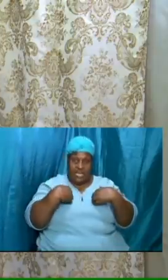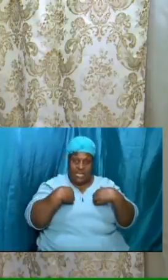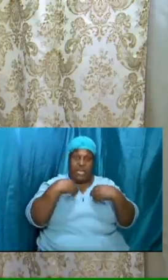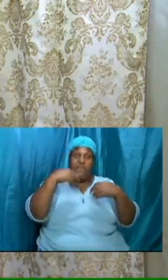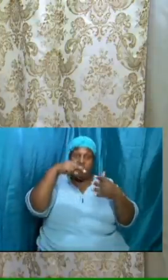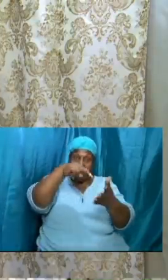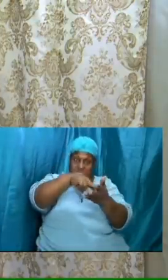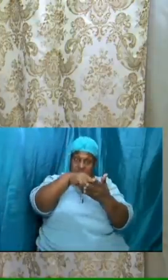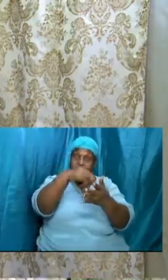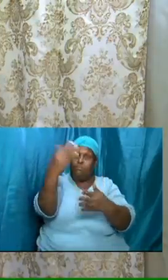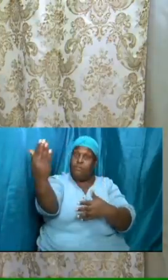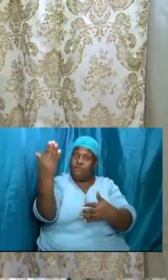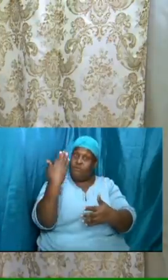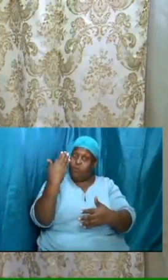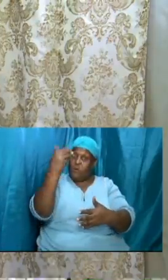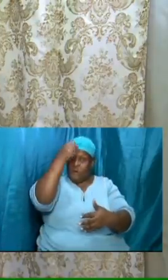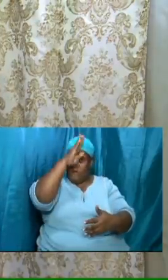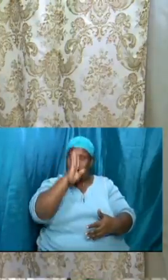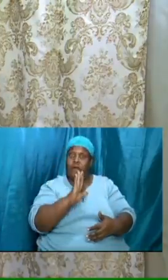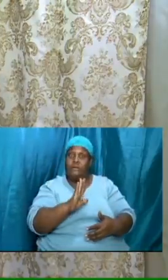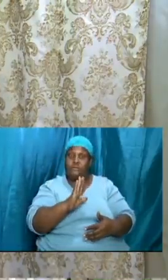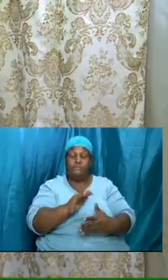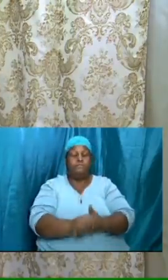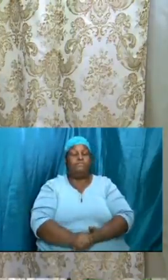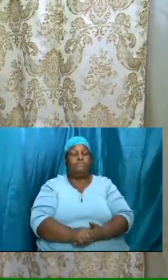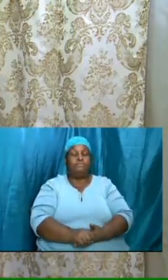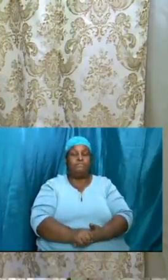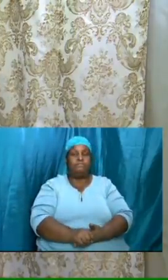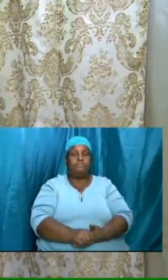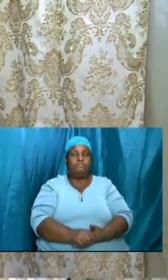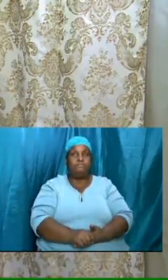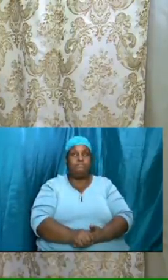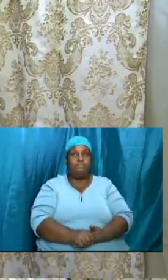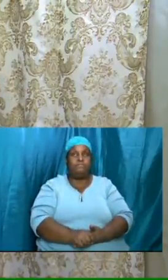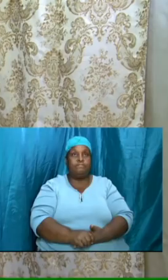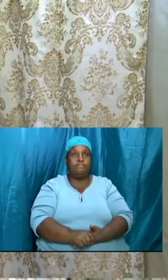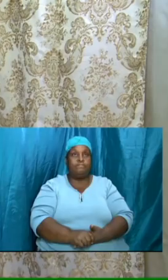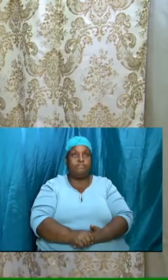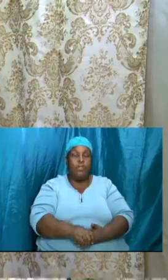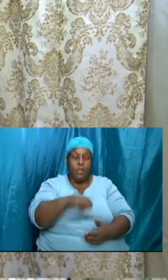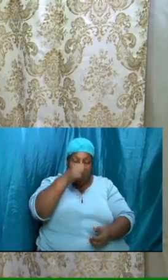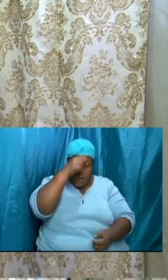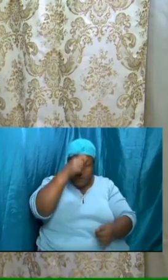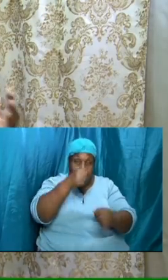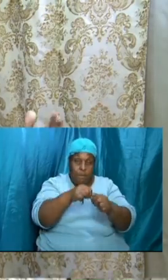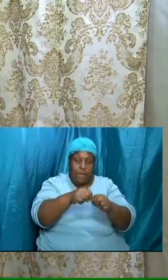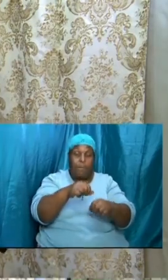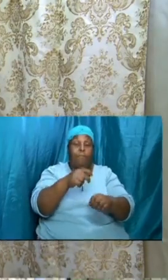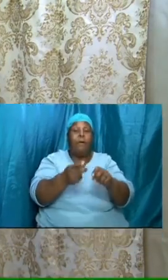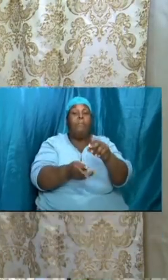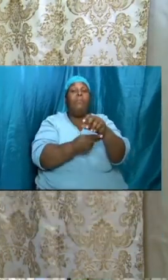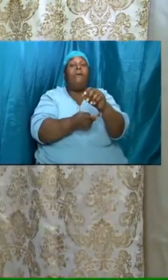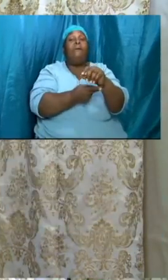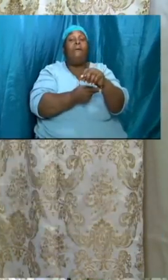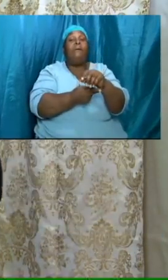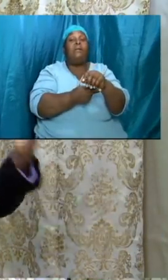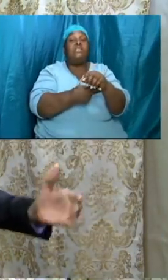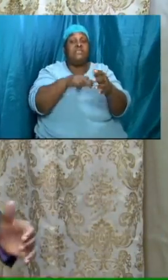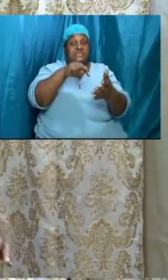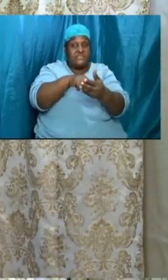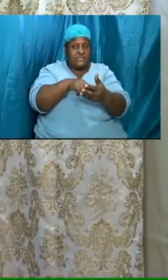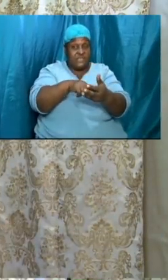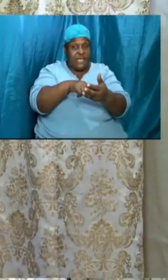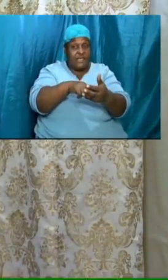i remember the apostle paul speaking to some of the saints and when they accuse him you know who are you you keep